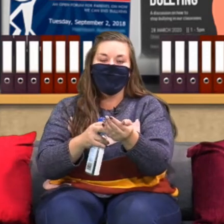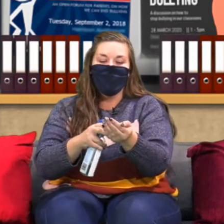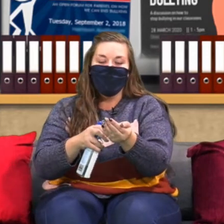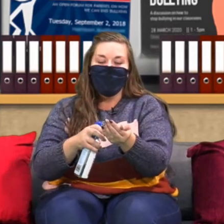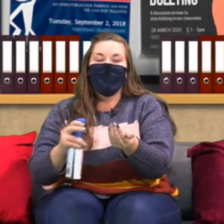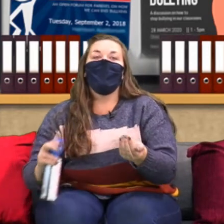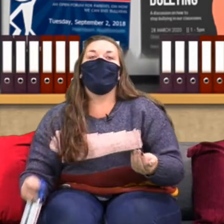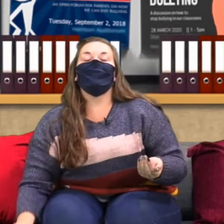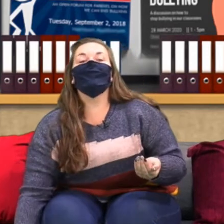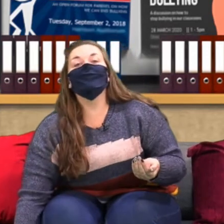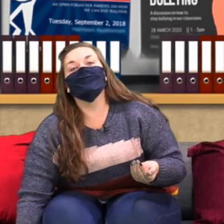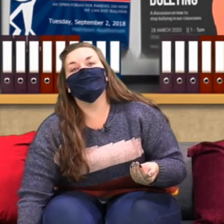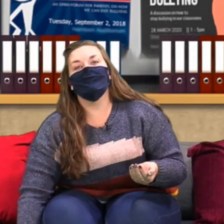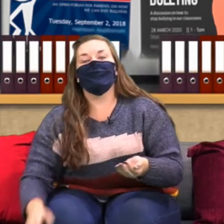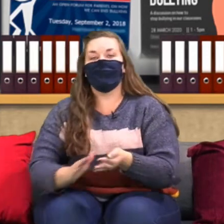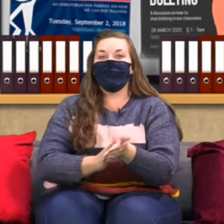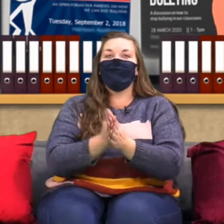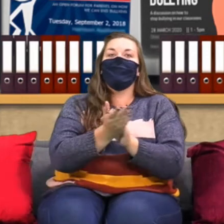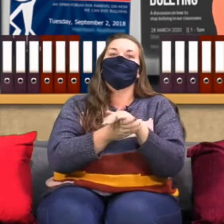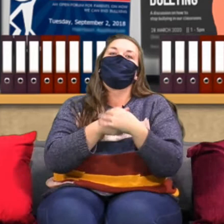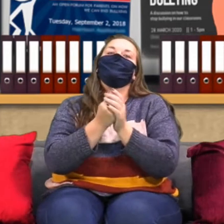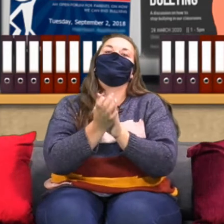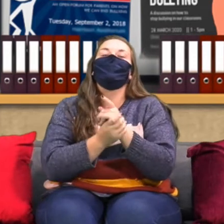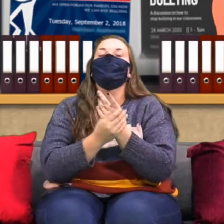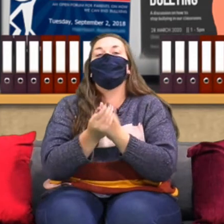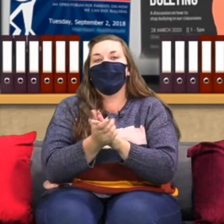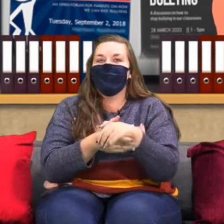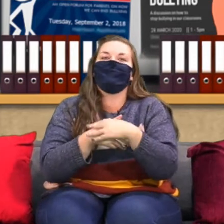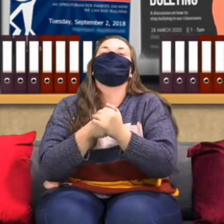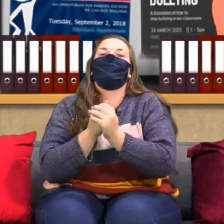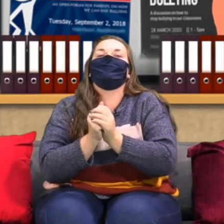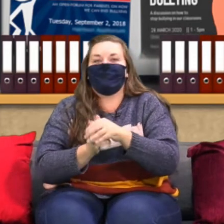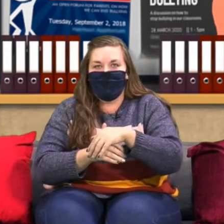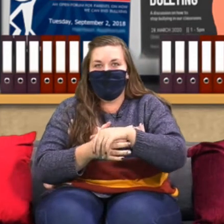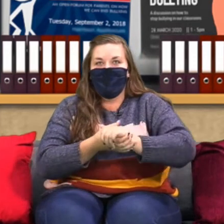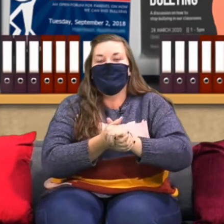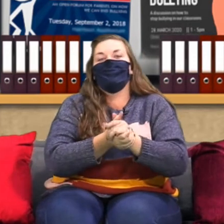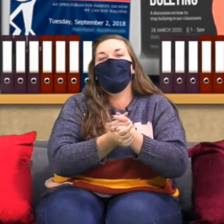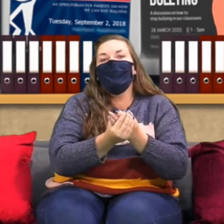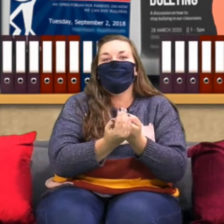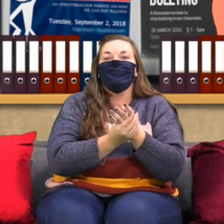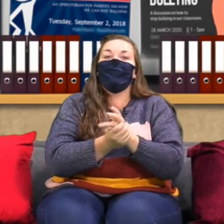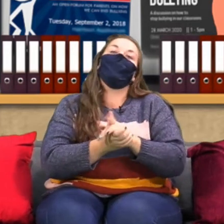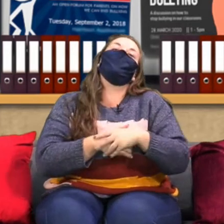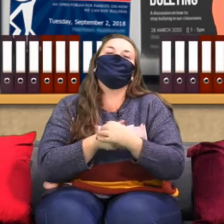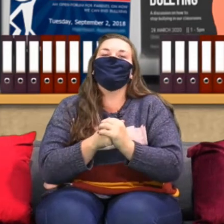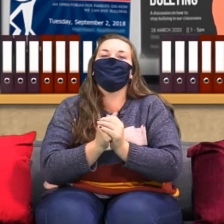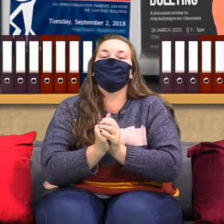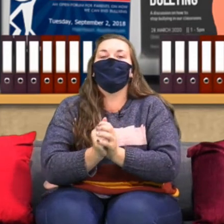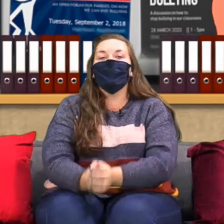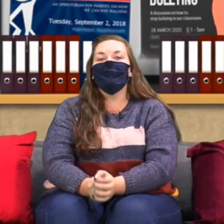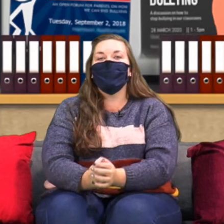and also remember that our theme for this week is staying at home and staying safe. So now let's jump right